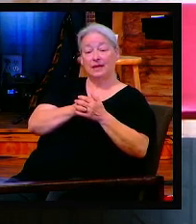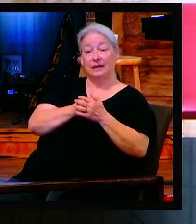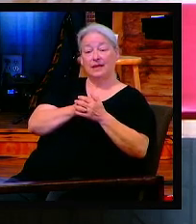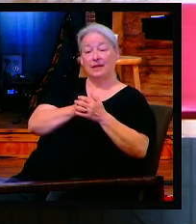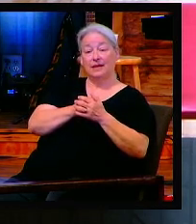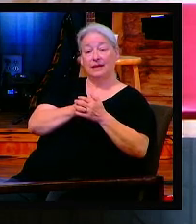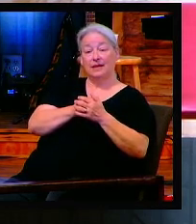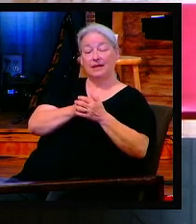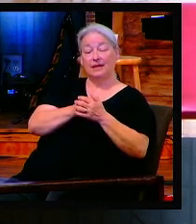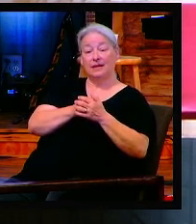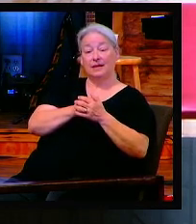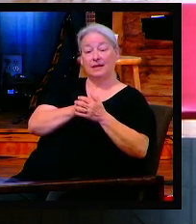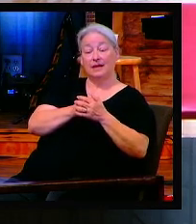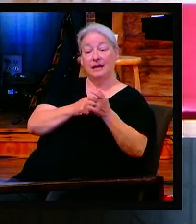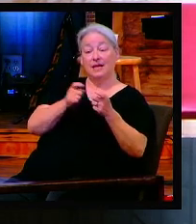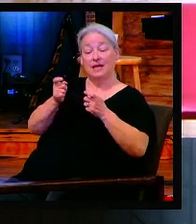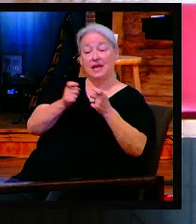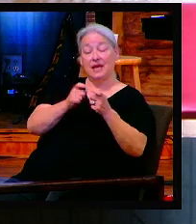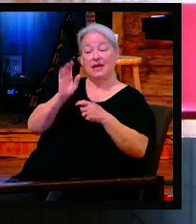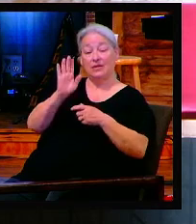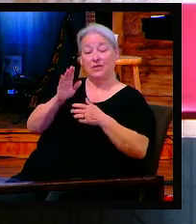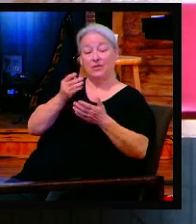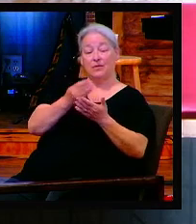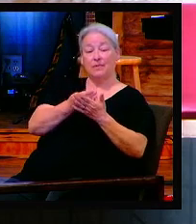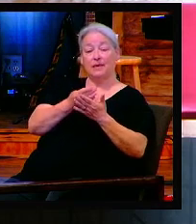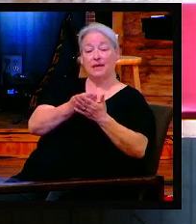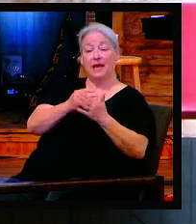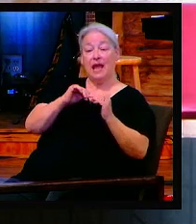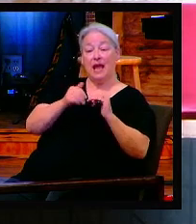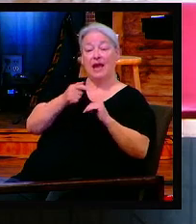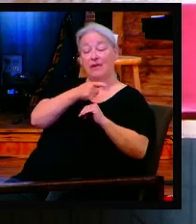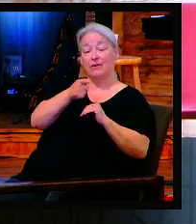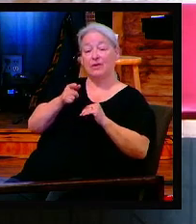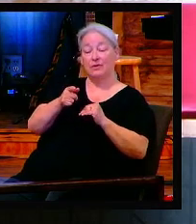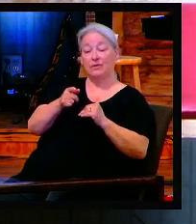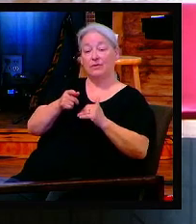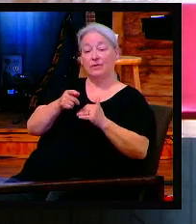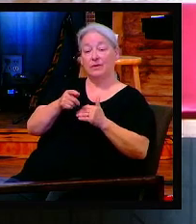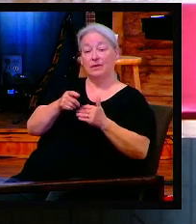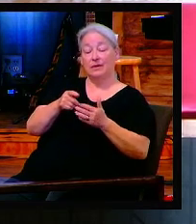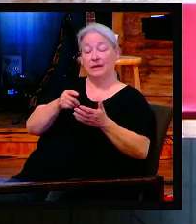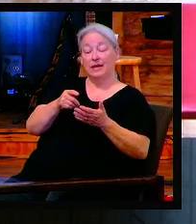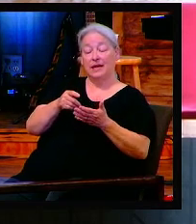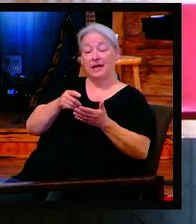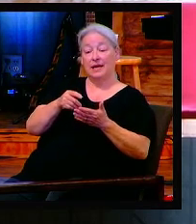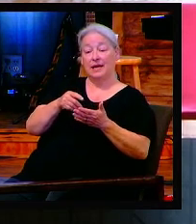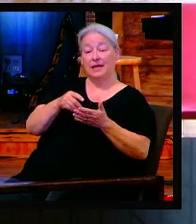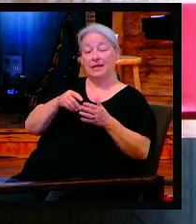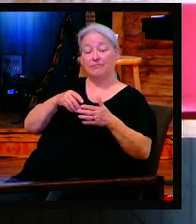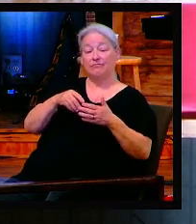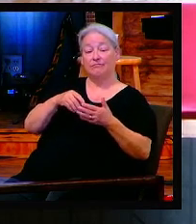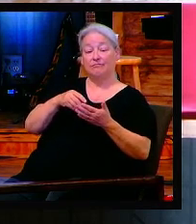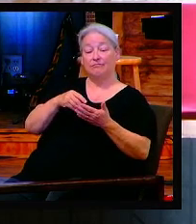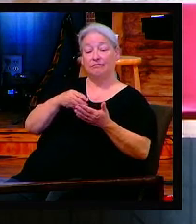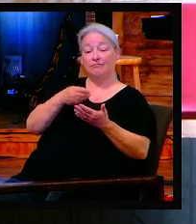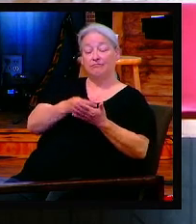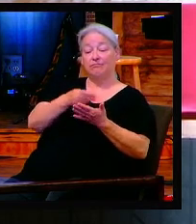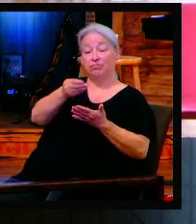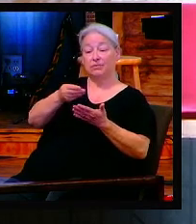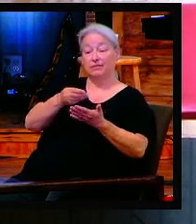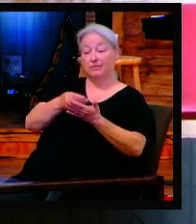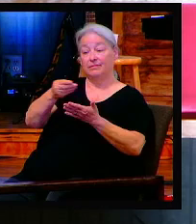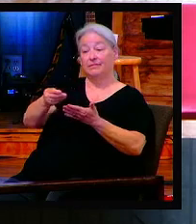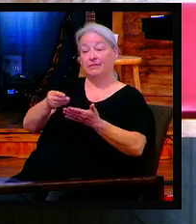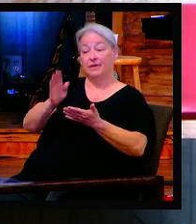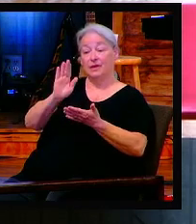spent that money is a memorial to God immediately. Hallelujah. Certain sacrifices, most of the ones